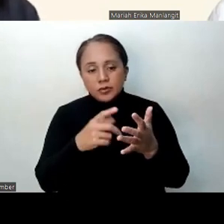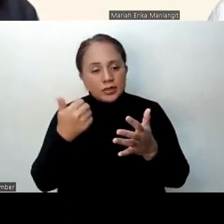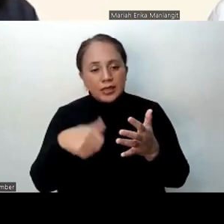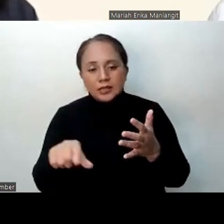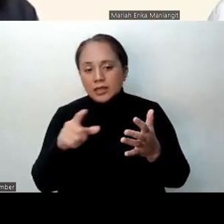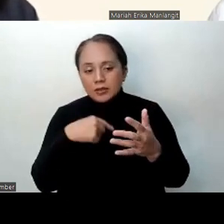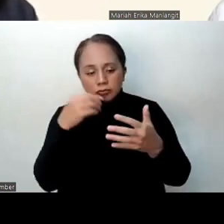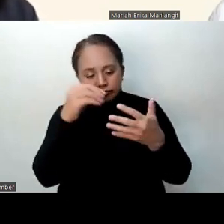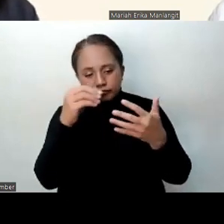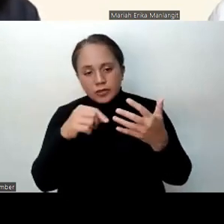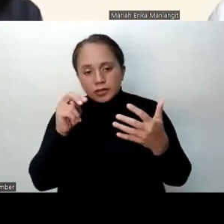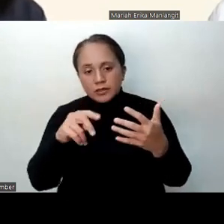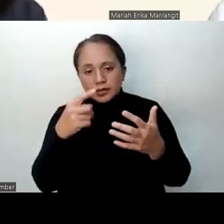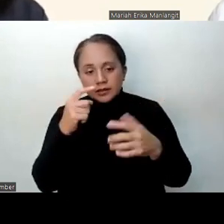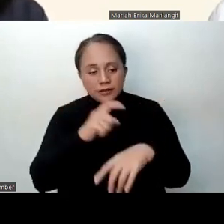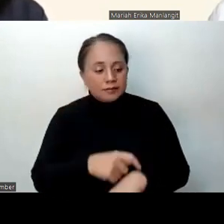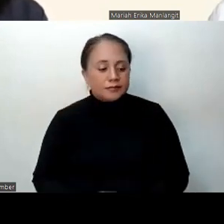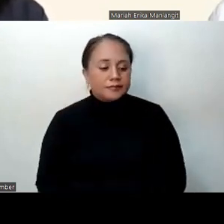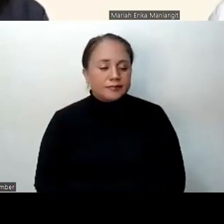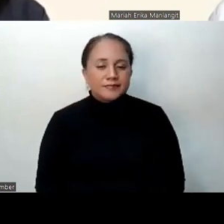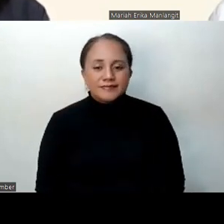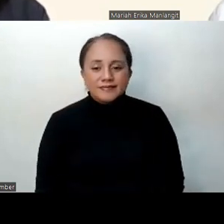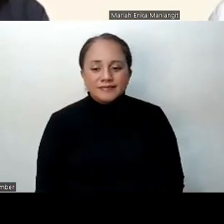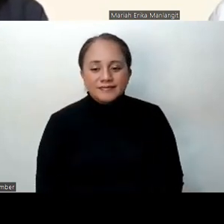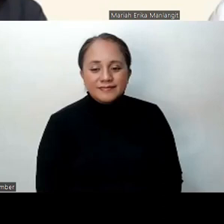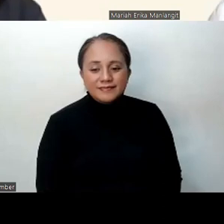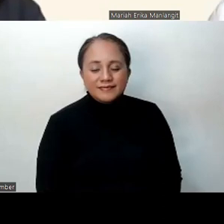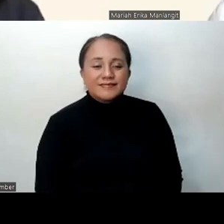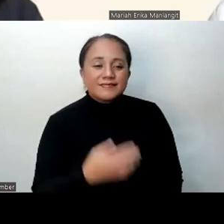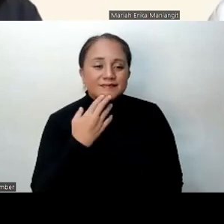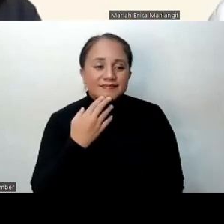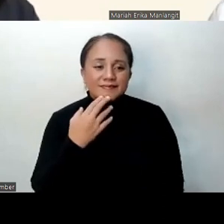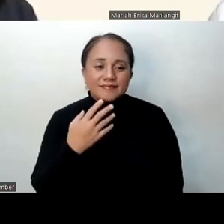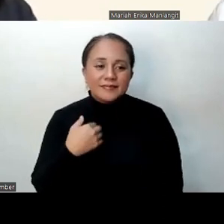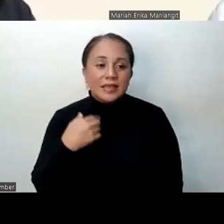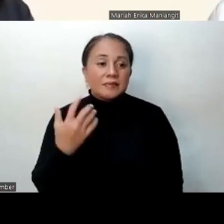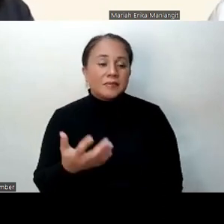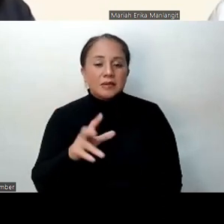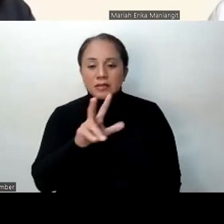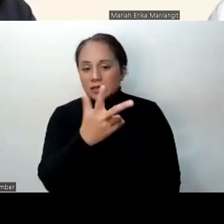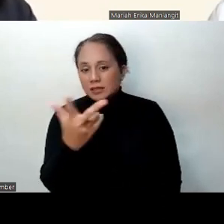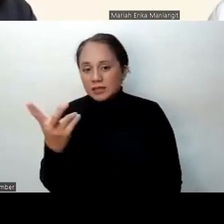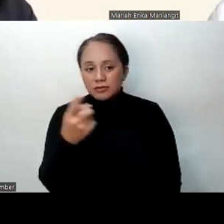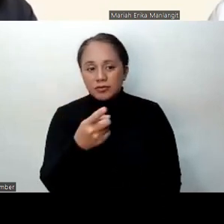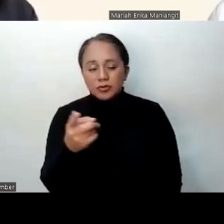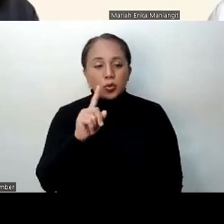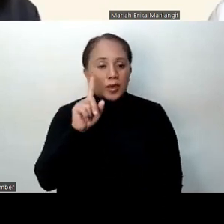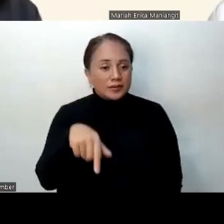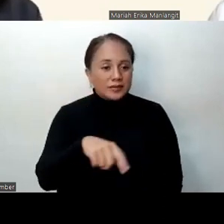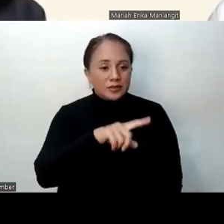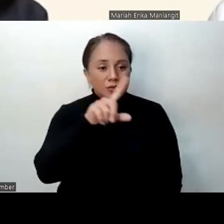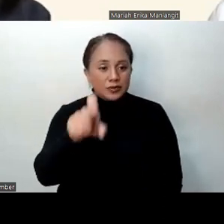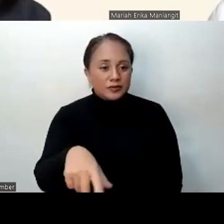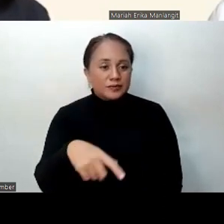component that needs timing. Okay. Thank you very much. I invite the three of you to answer the questions